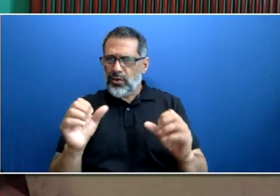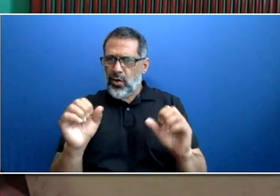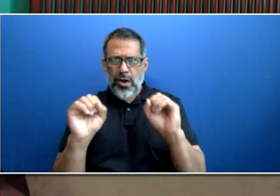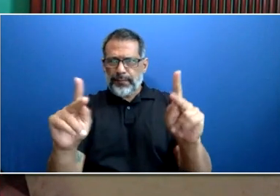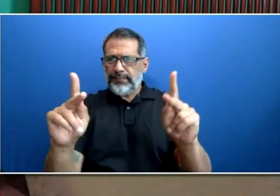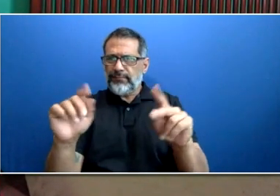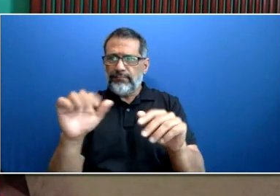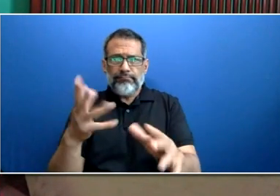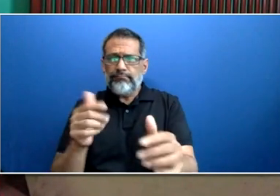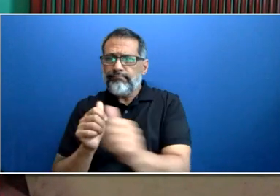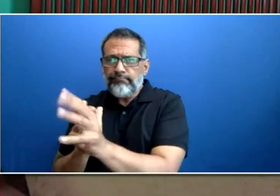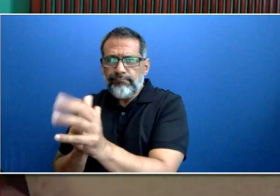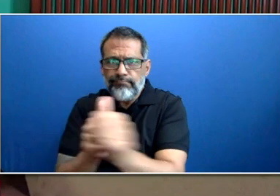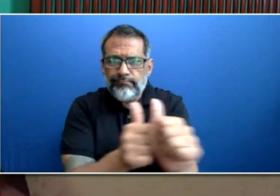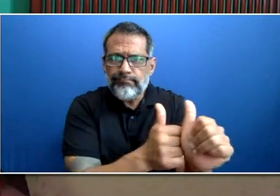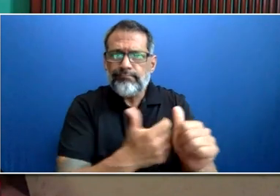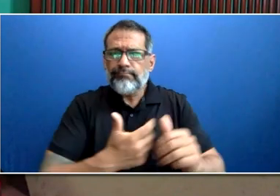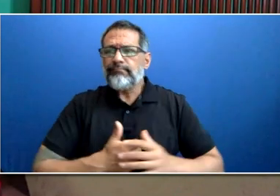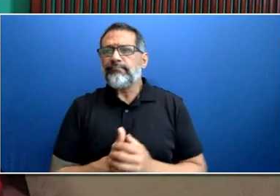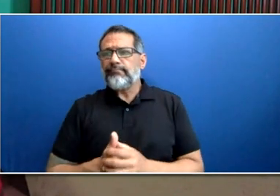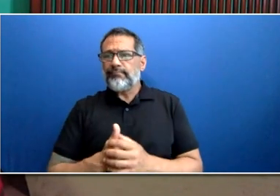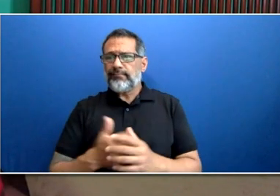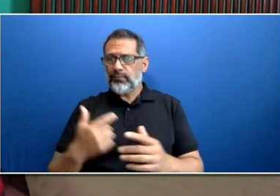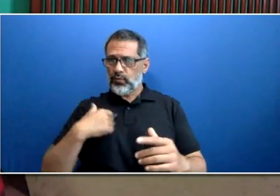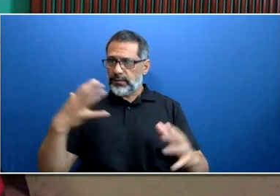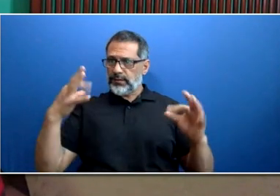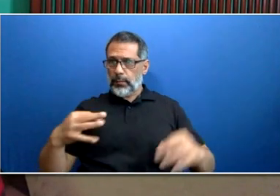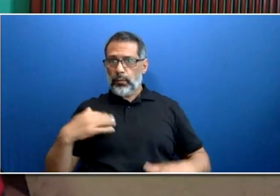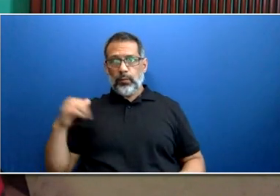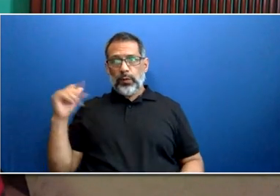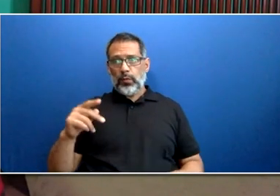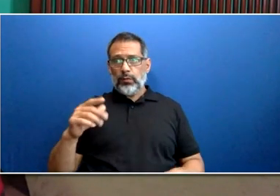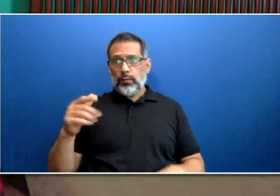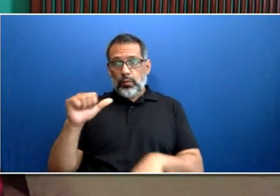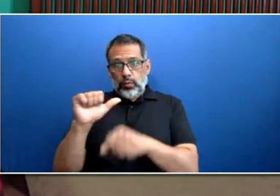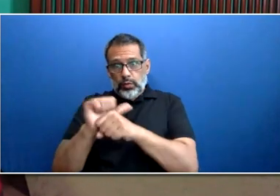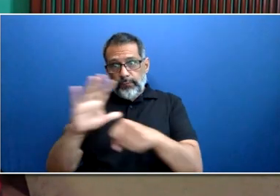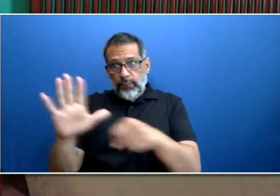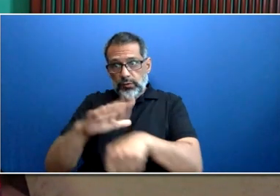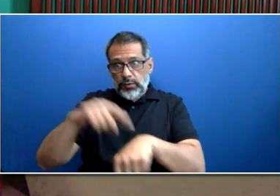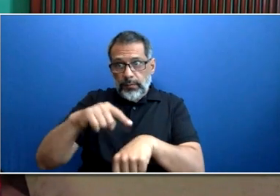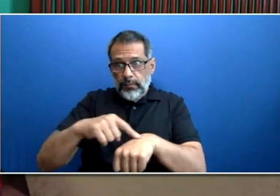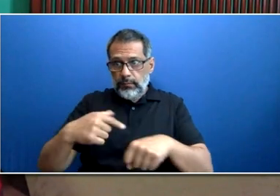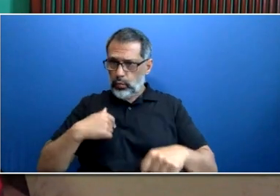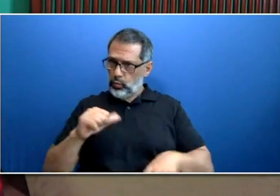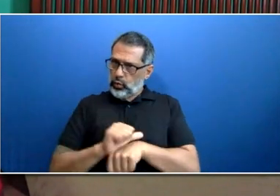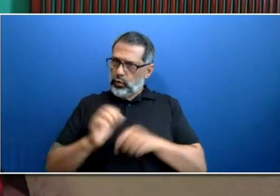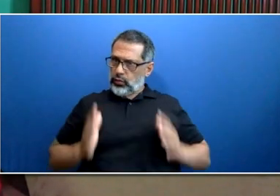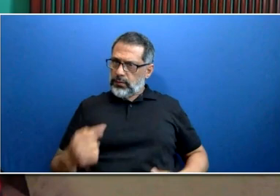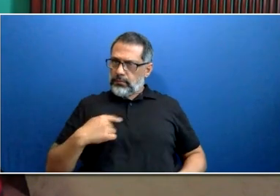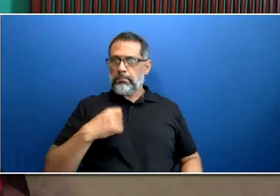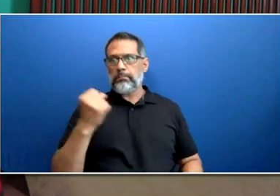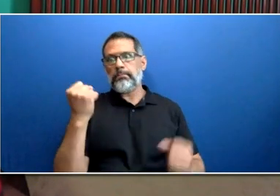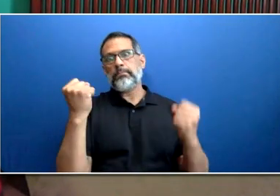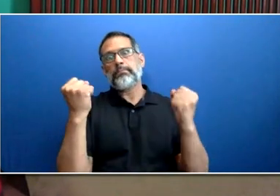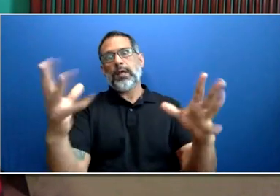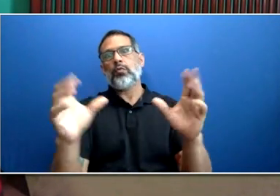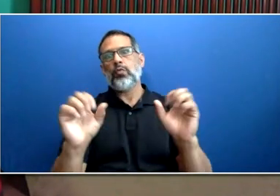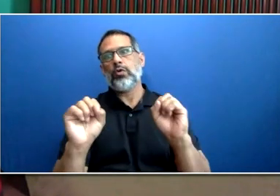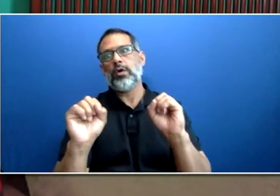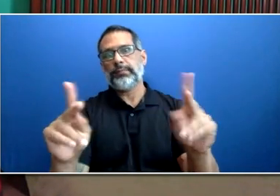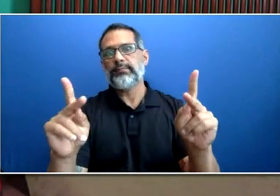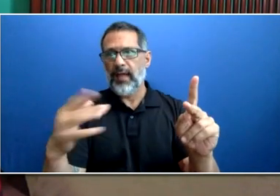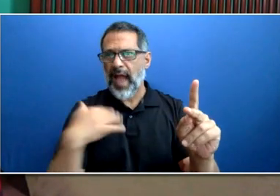a full-time employee was because of the opportunities available here. I've spoken to a lot of co-workers who also started as co-op or summer students and worked their way into management